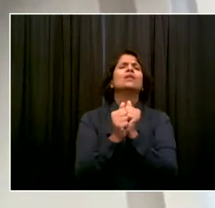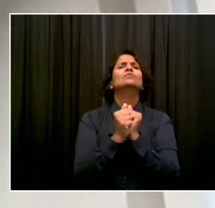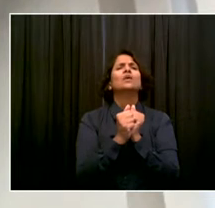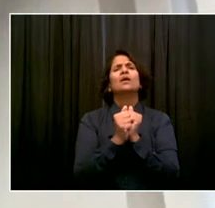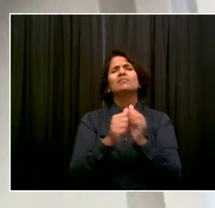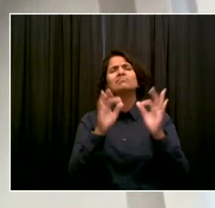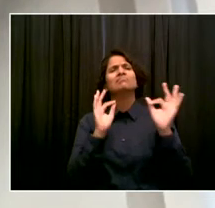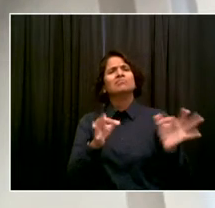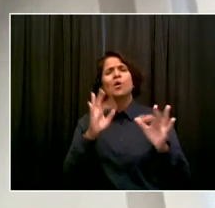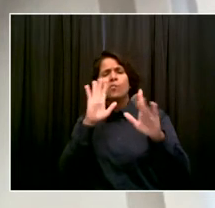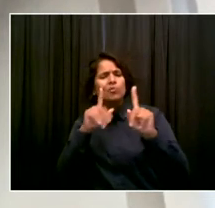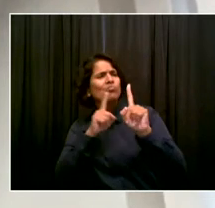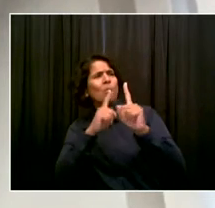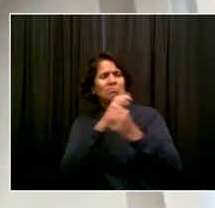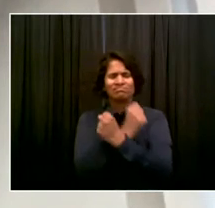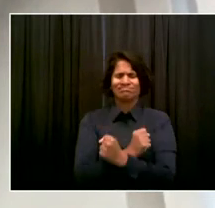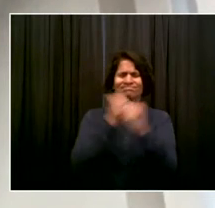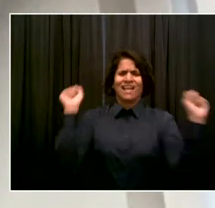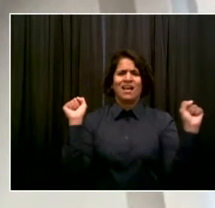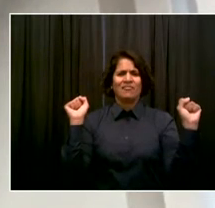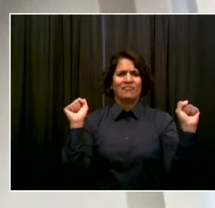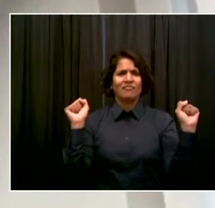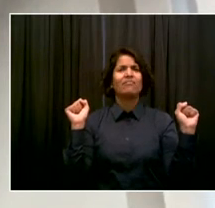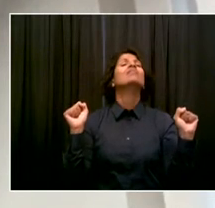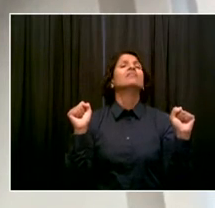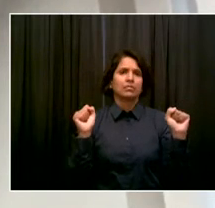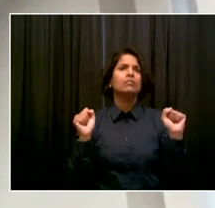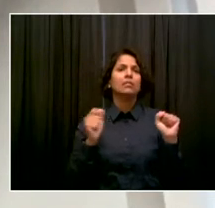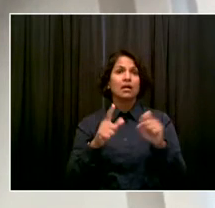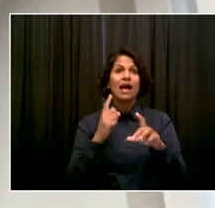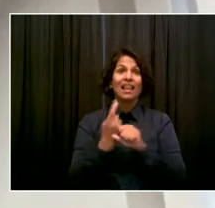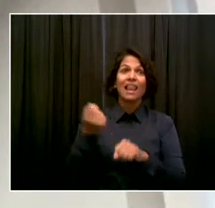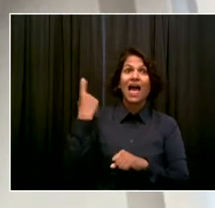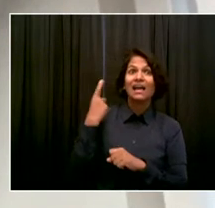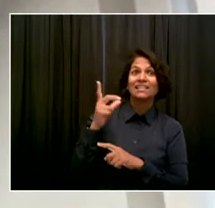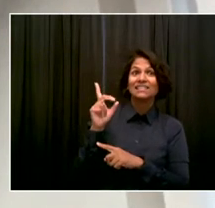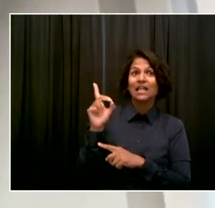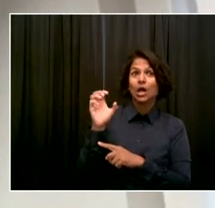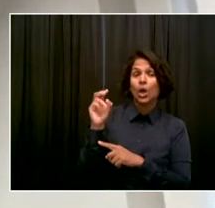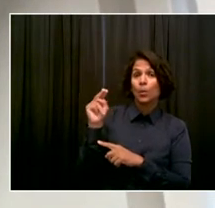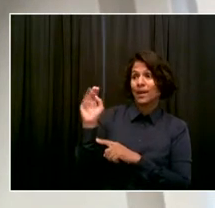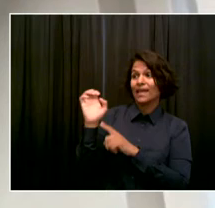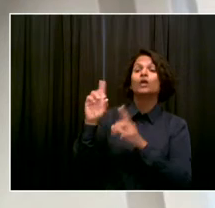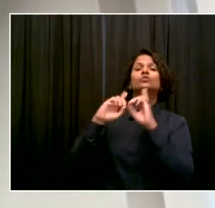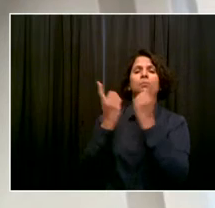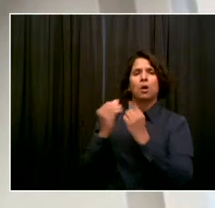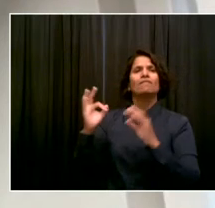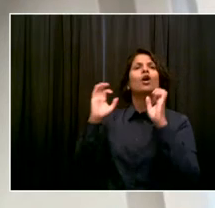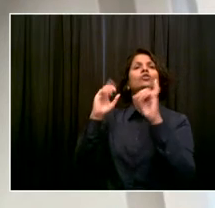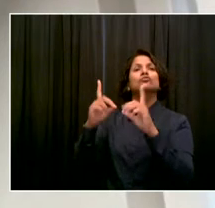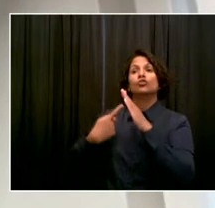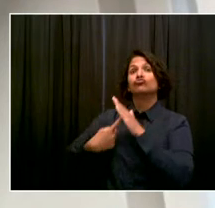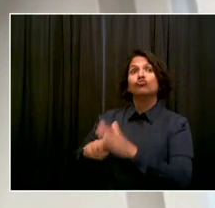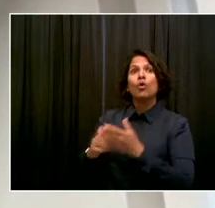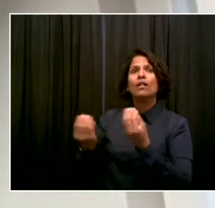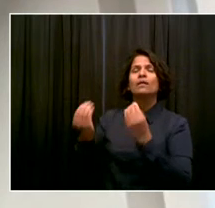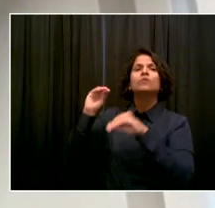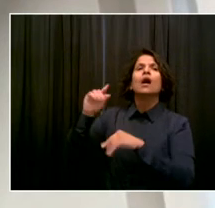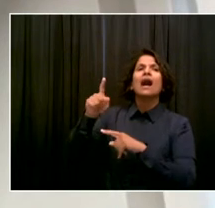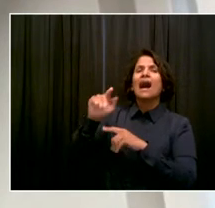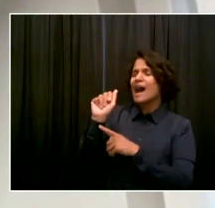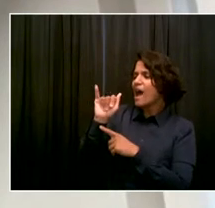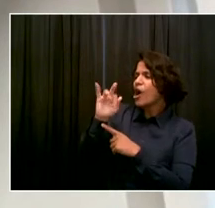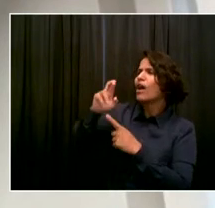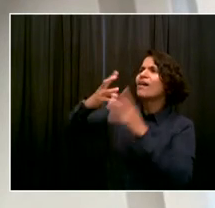that the DOE made last year and continues to work on this year. So when you add all that together and you add in the strength of the test and